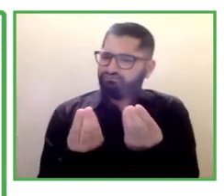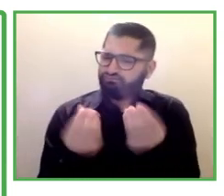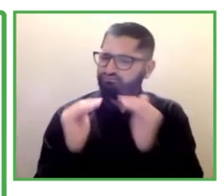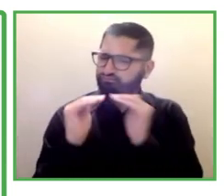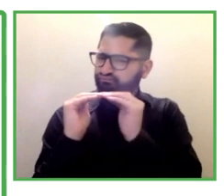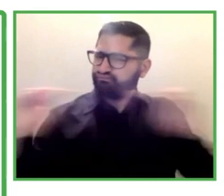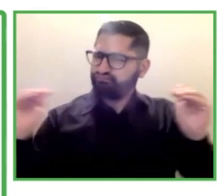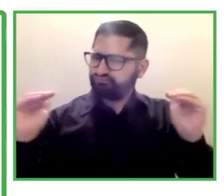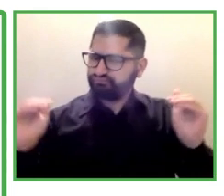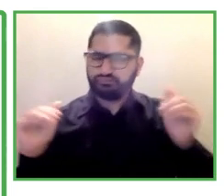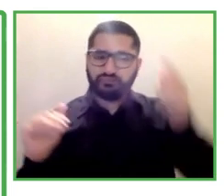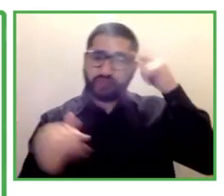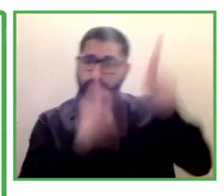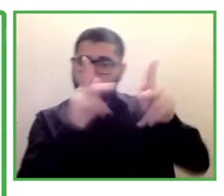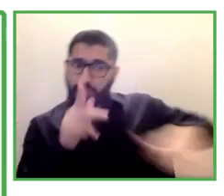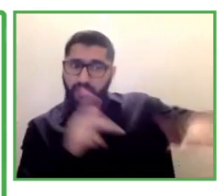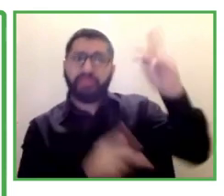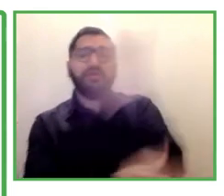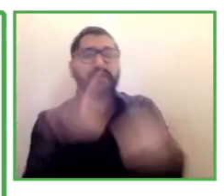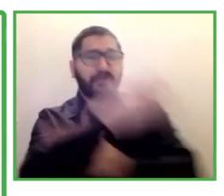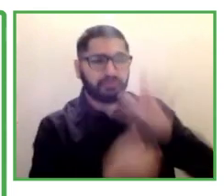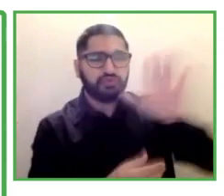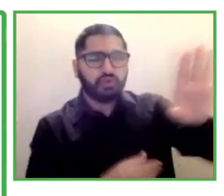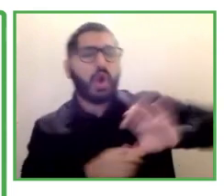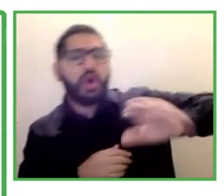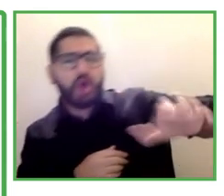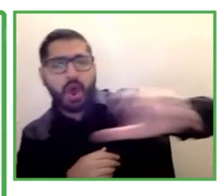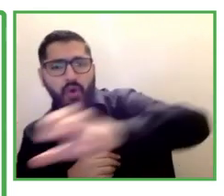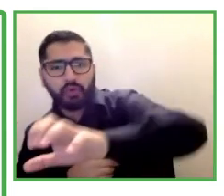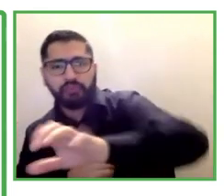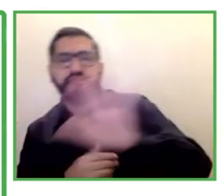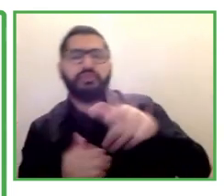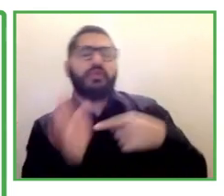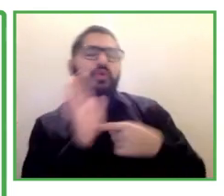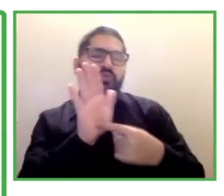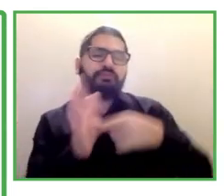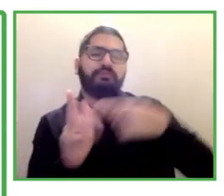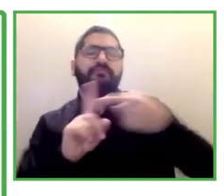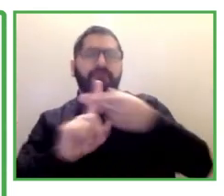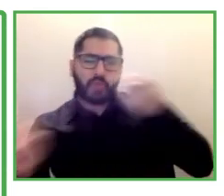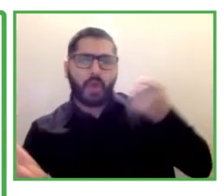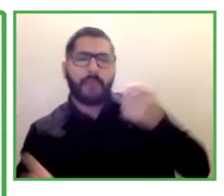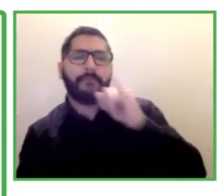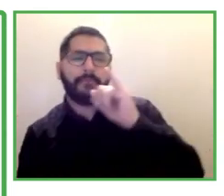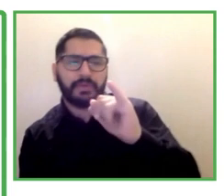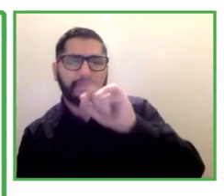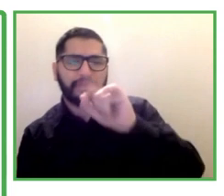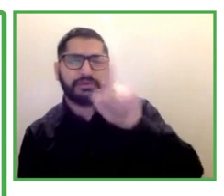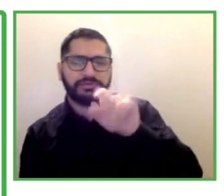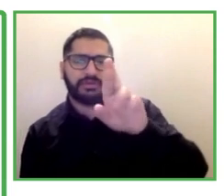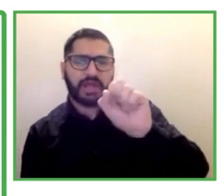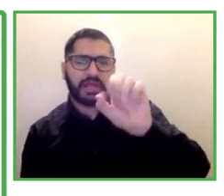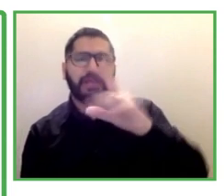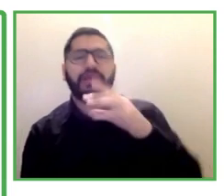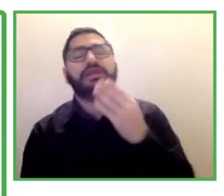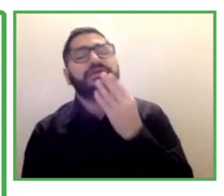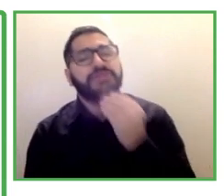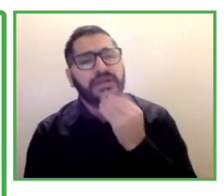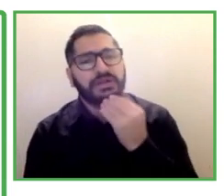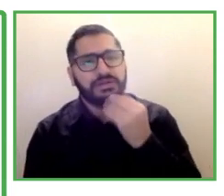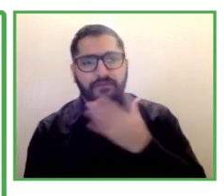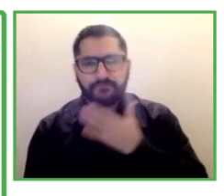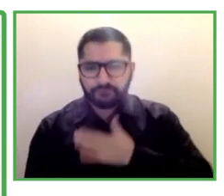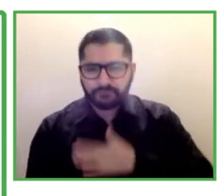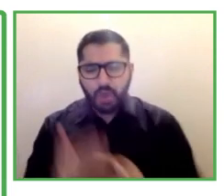as equals, and with a high level of independence. Again, accessibility is not a goal, it's the name.